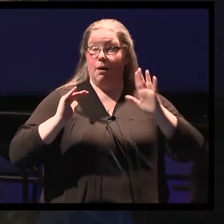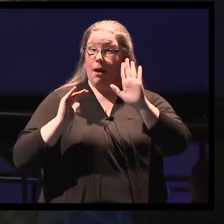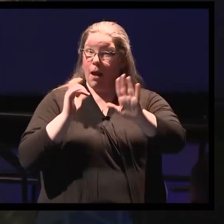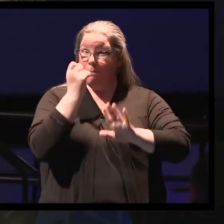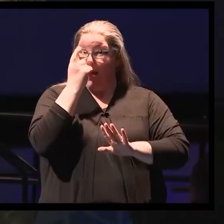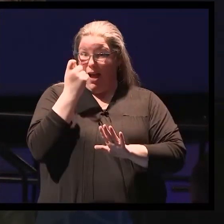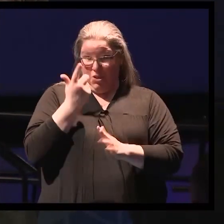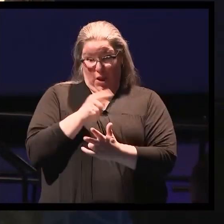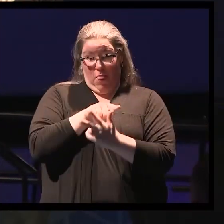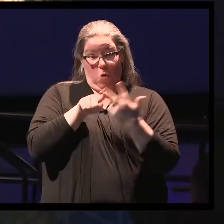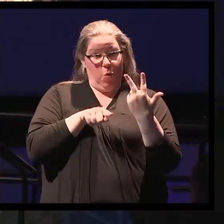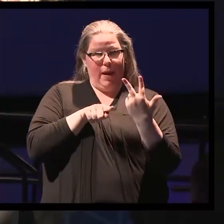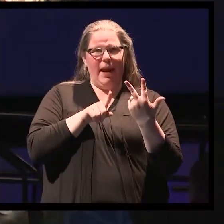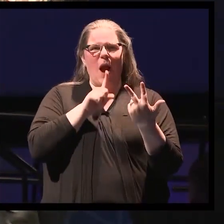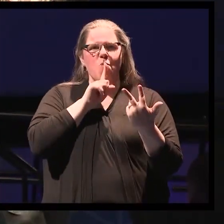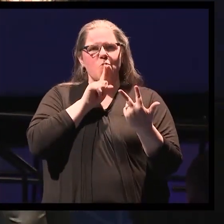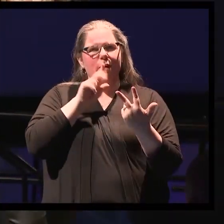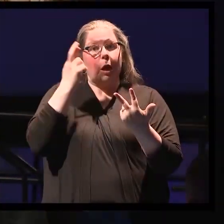underlying diseases.